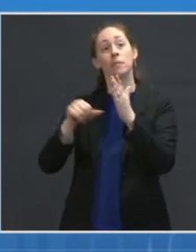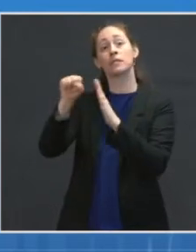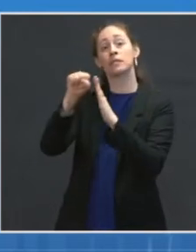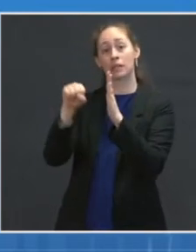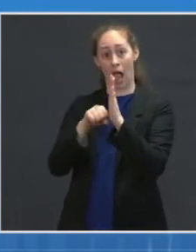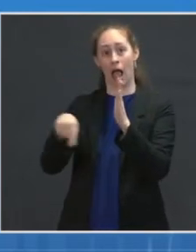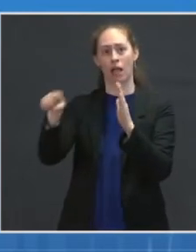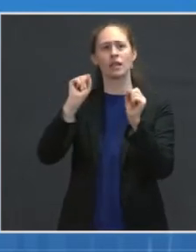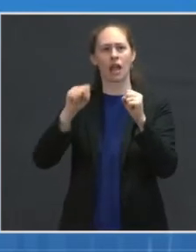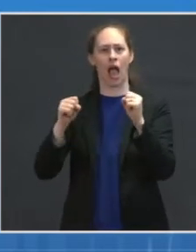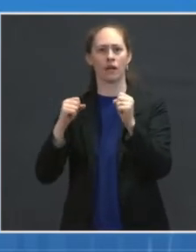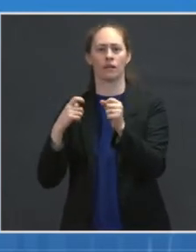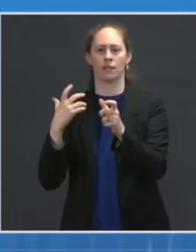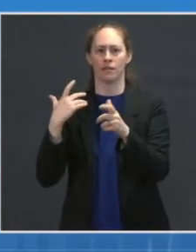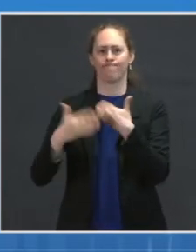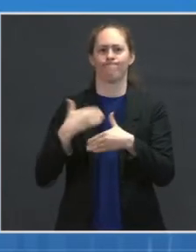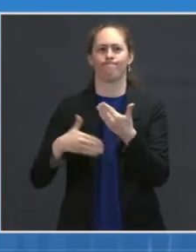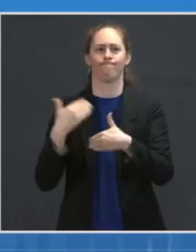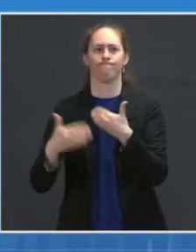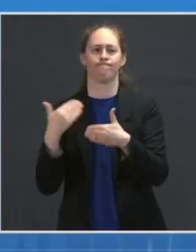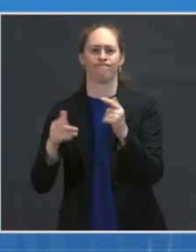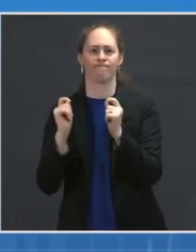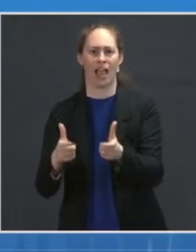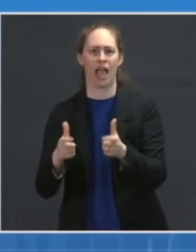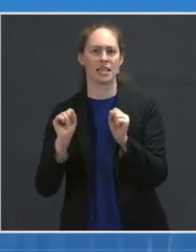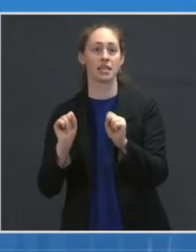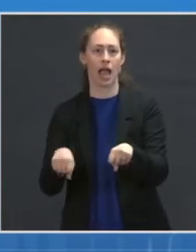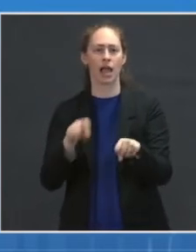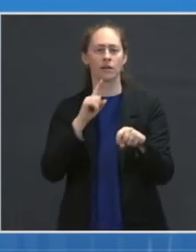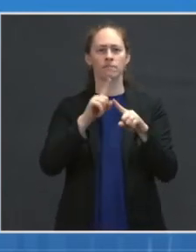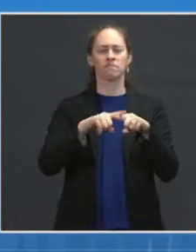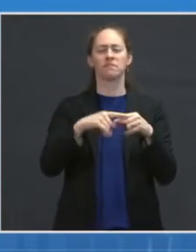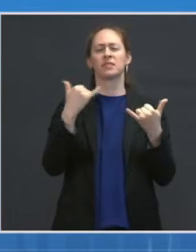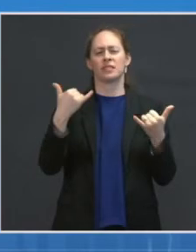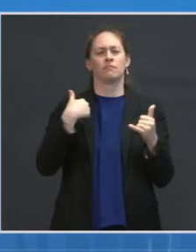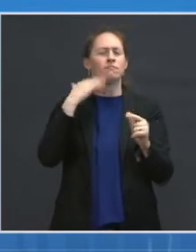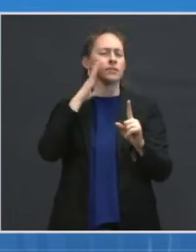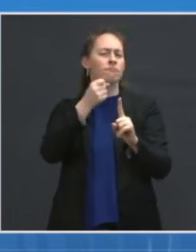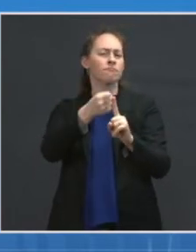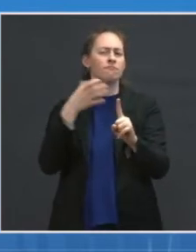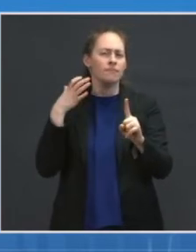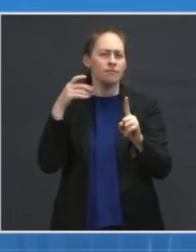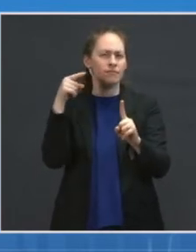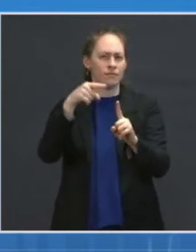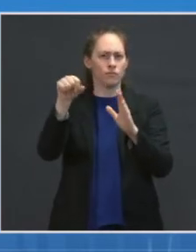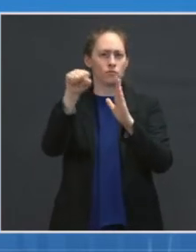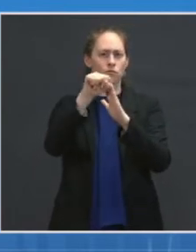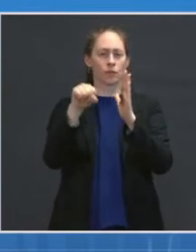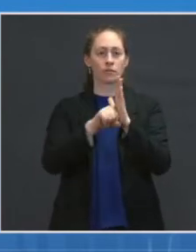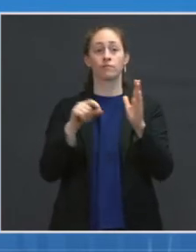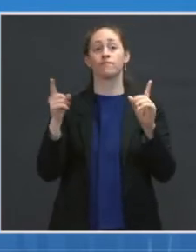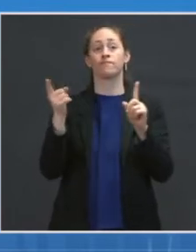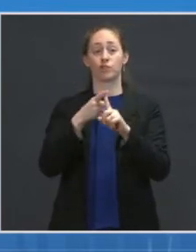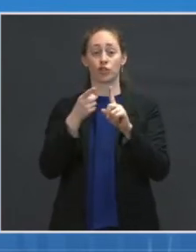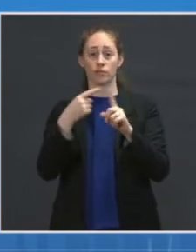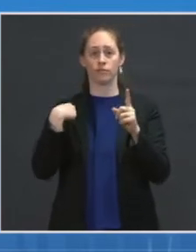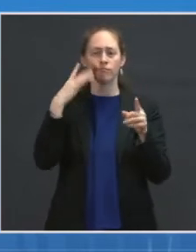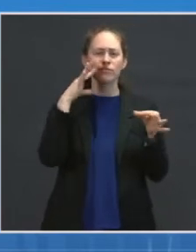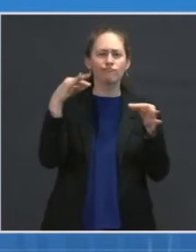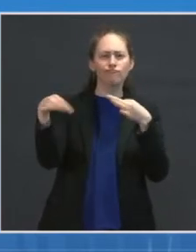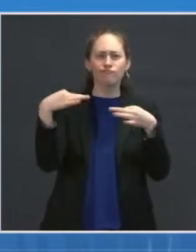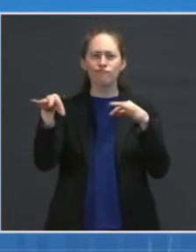So let me first walk you through the situation and then tell you how we, as an entire nation, will have to pull together